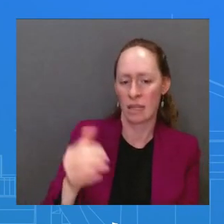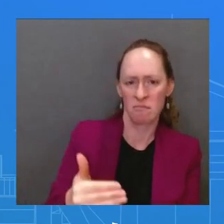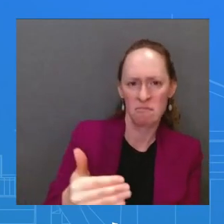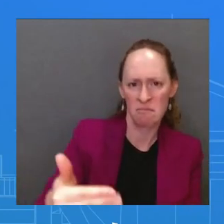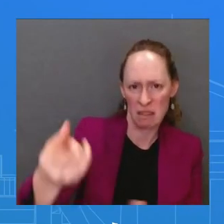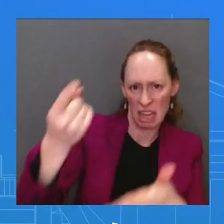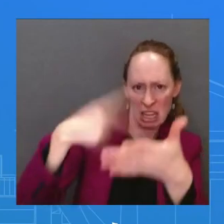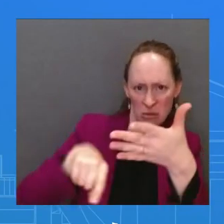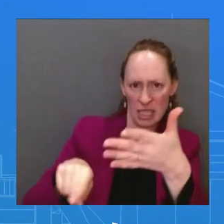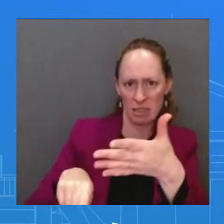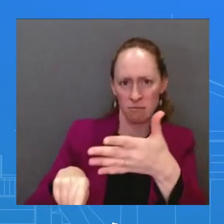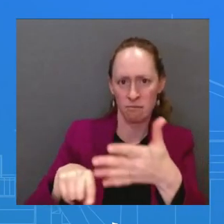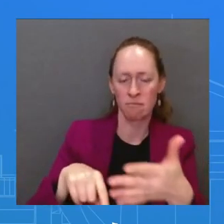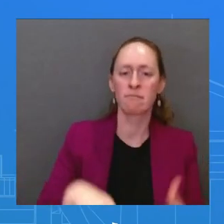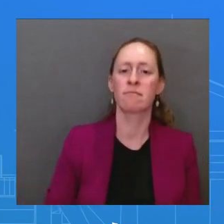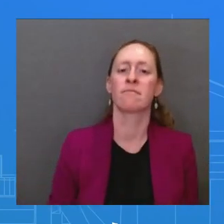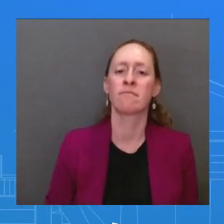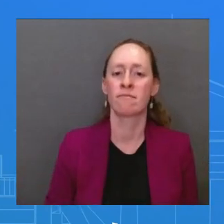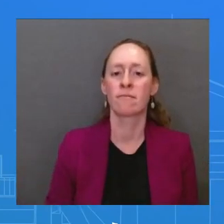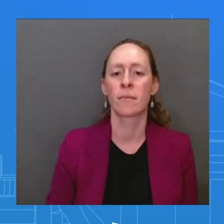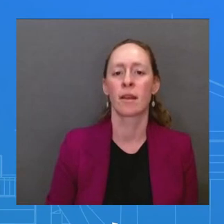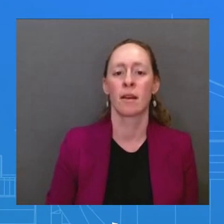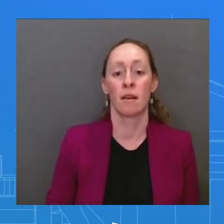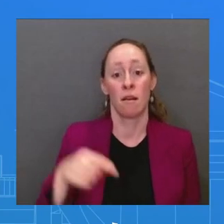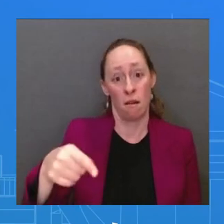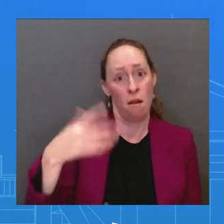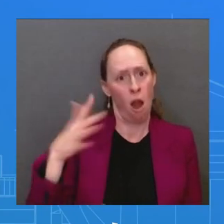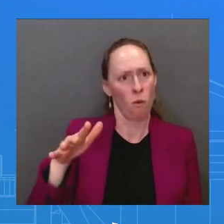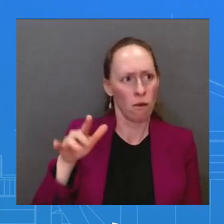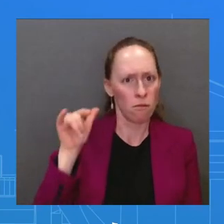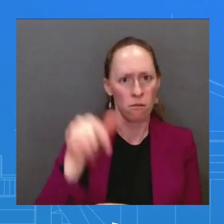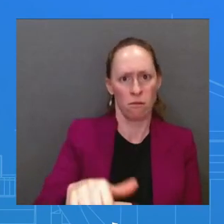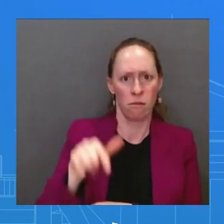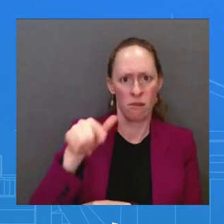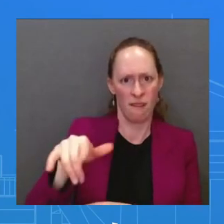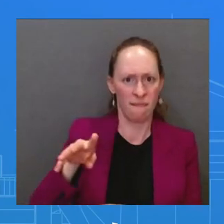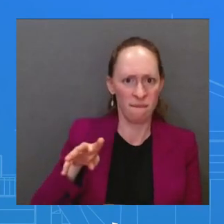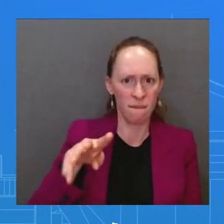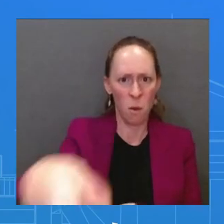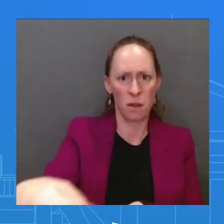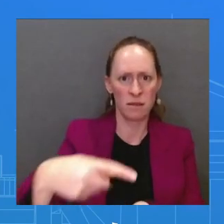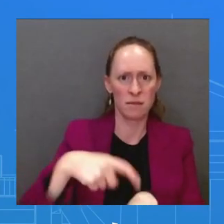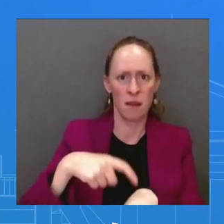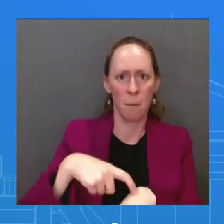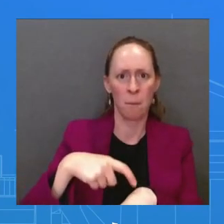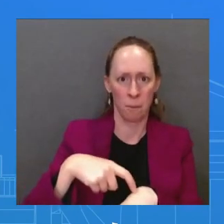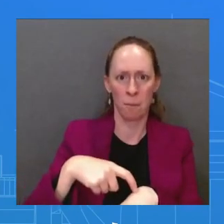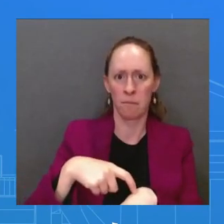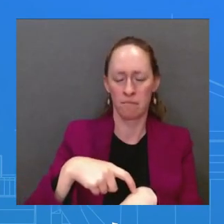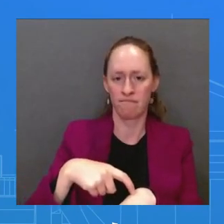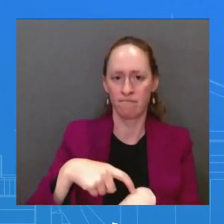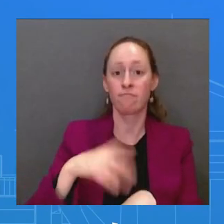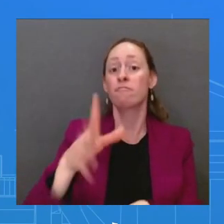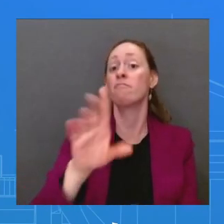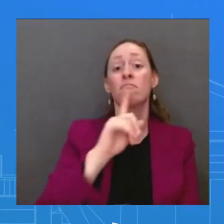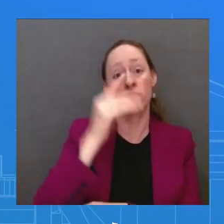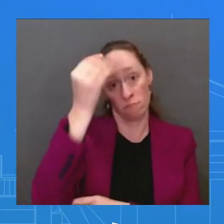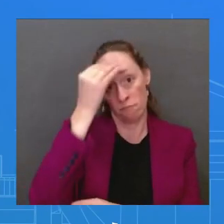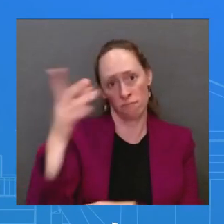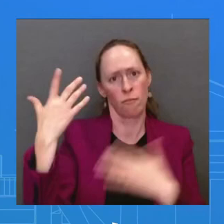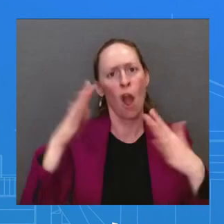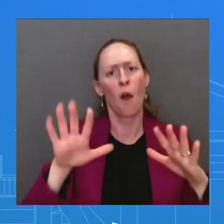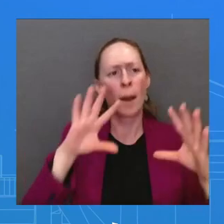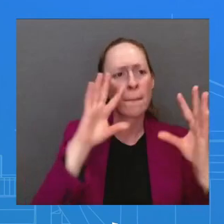and her third visit to Southeast Asia. Vice President Harris has met with more than three dozen presidents and prime ministers from the Indo